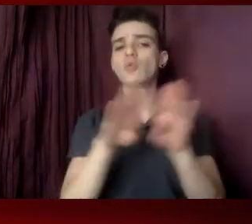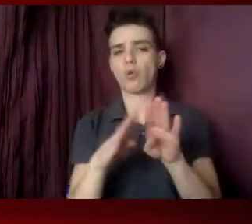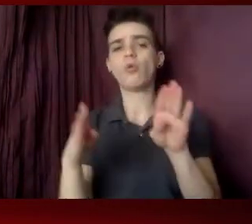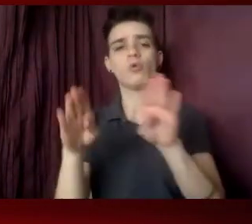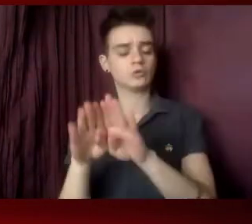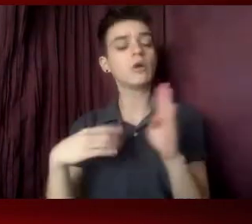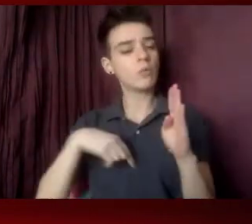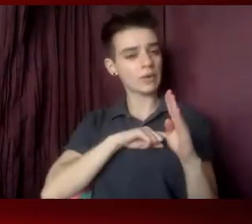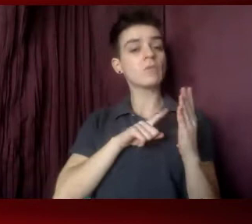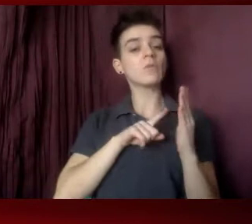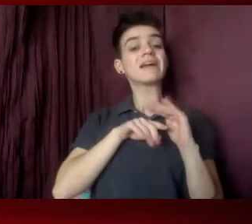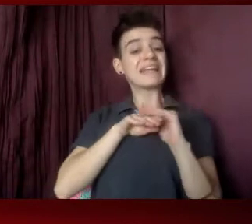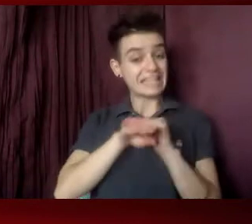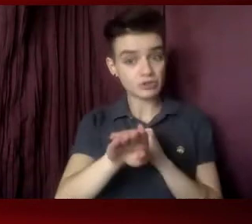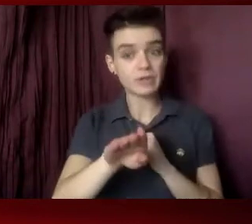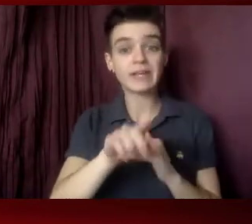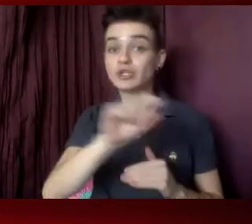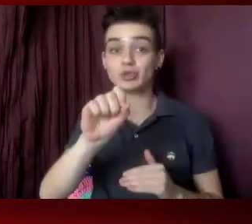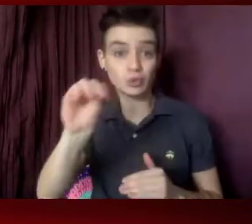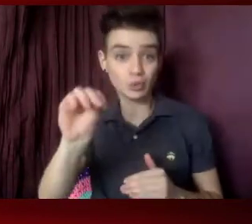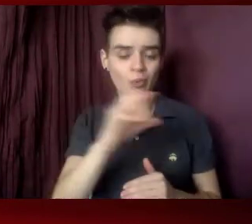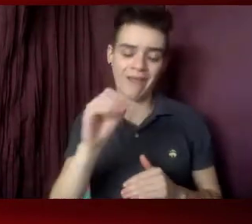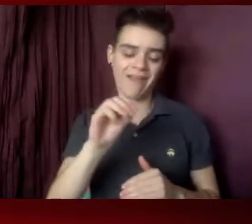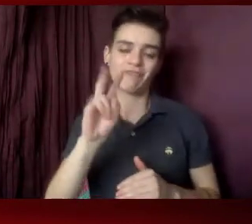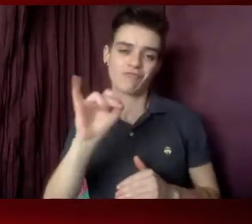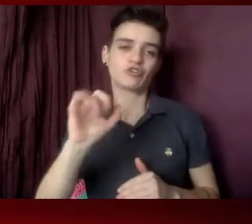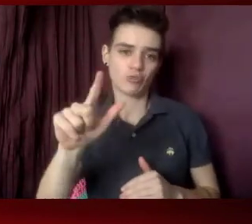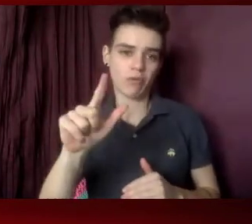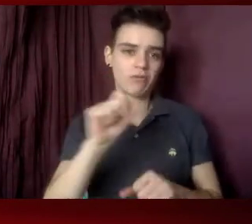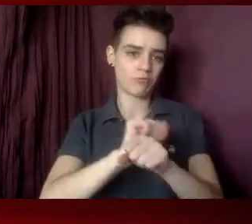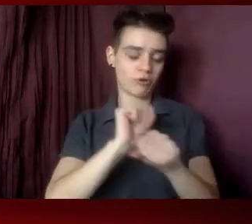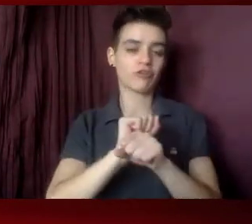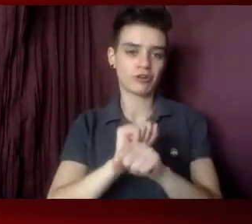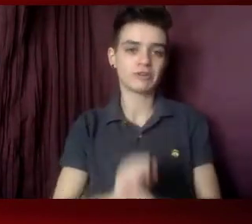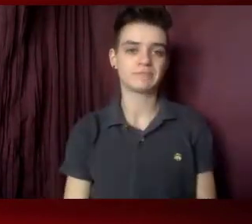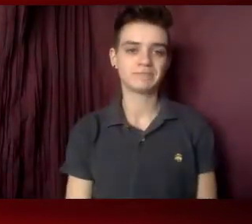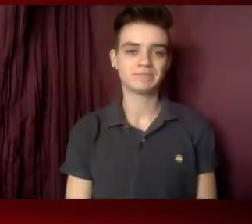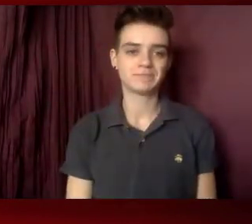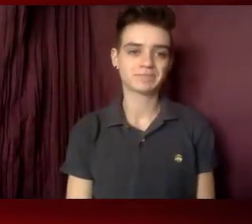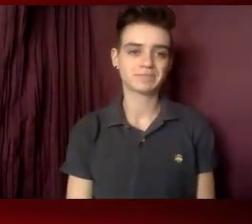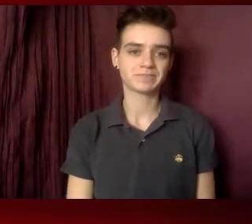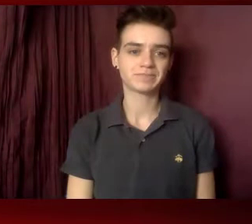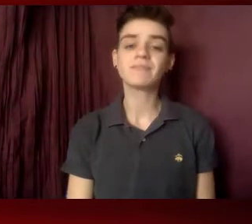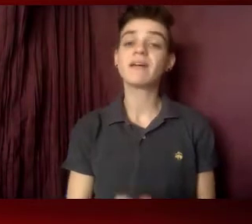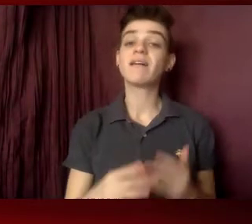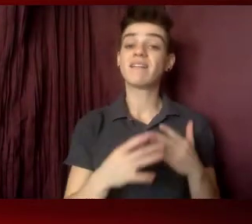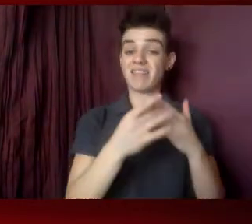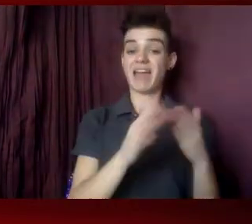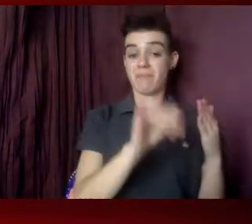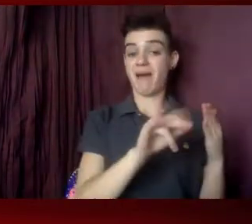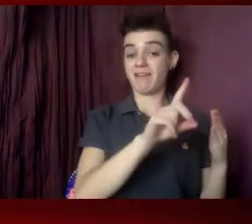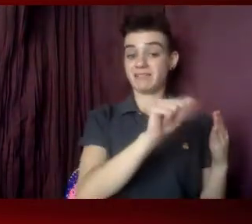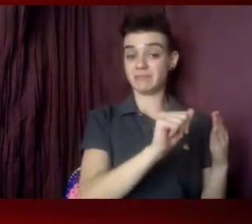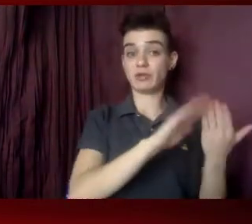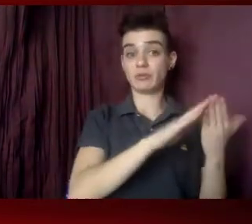a world of Zoom and virtual work led by the years of advocacy from the disability community who have long used